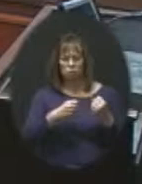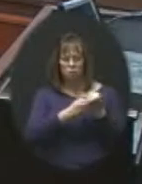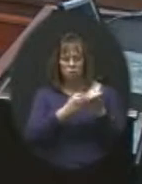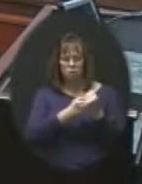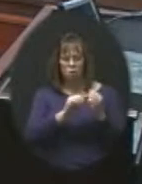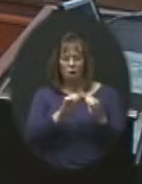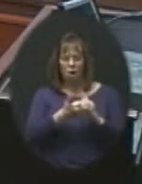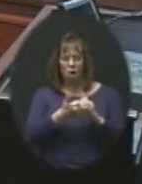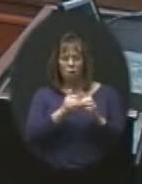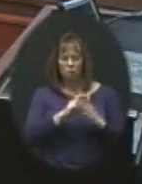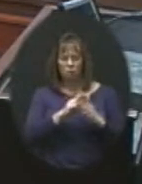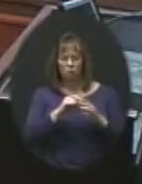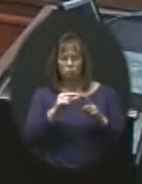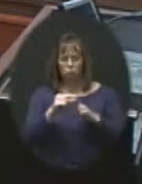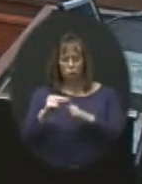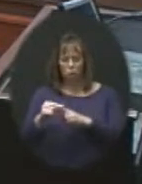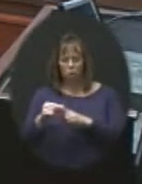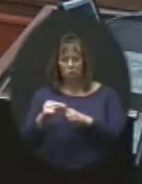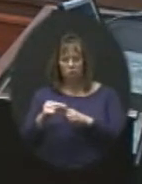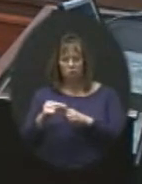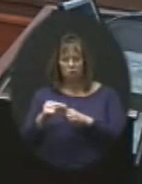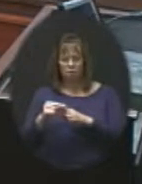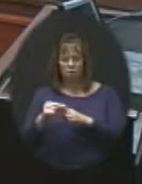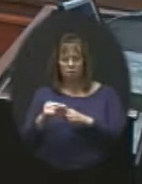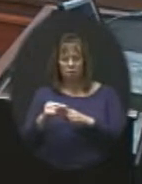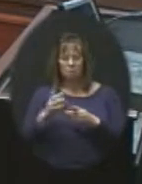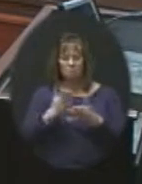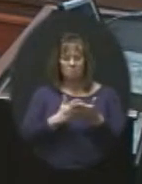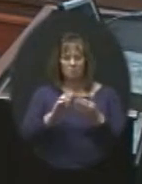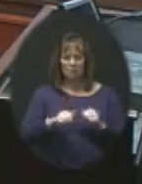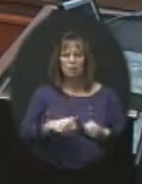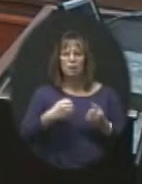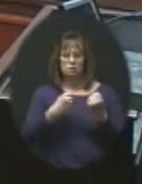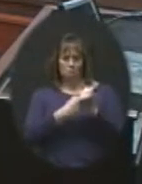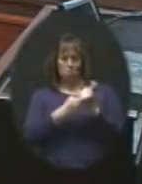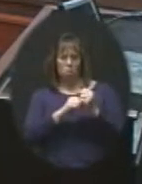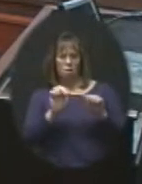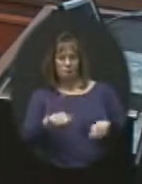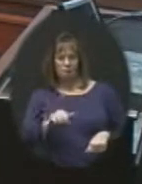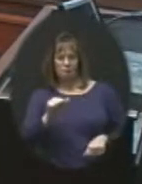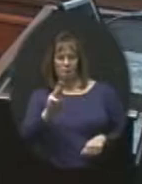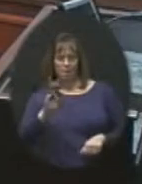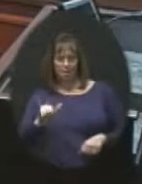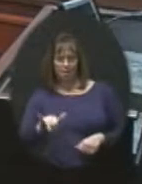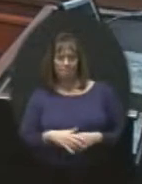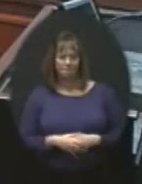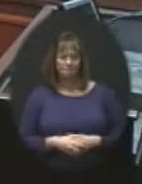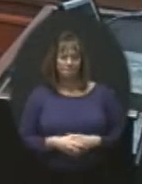is worded? It's something I can support. you.